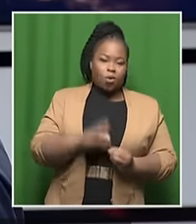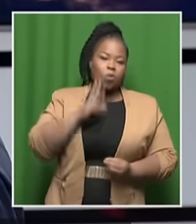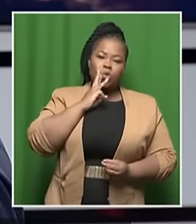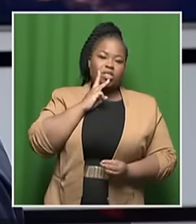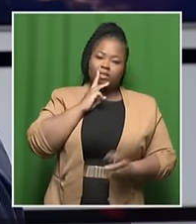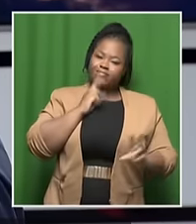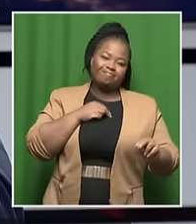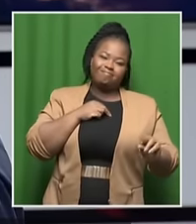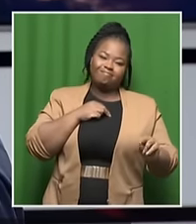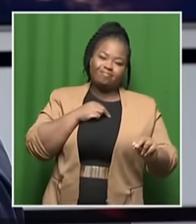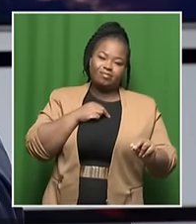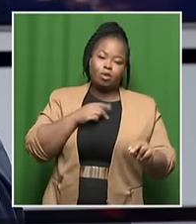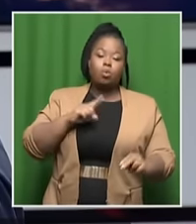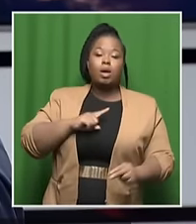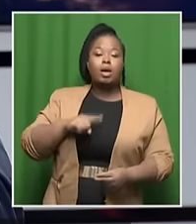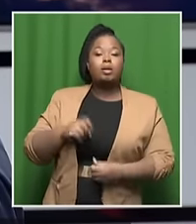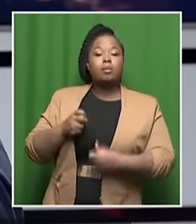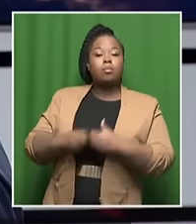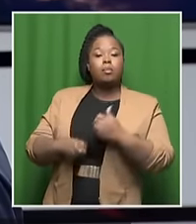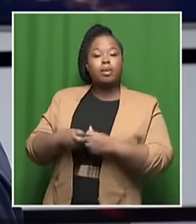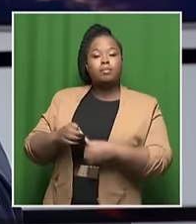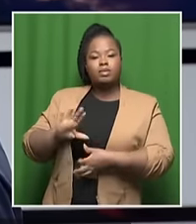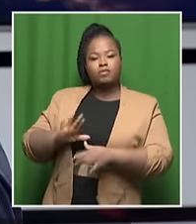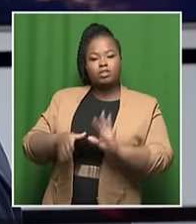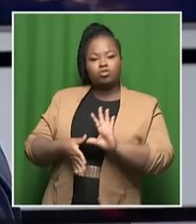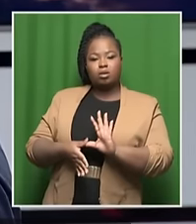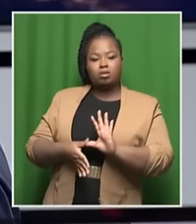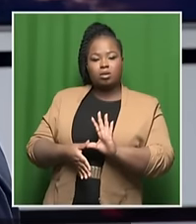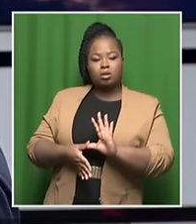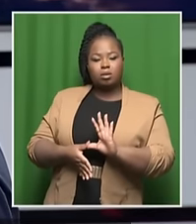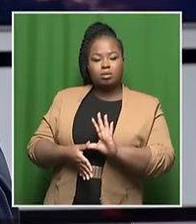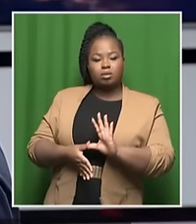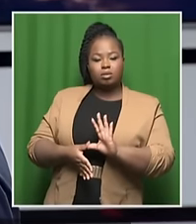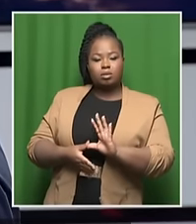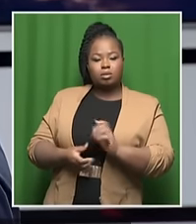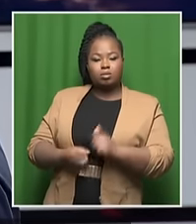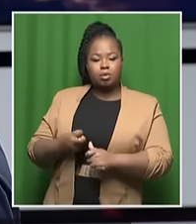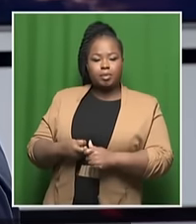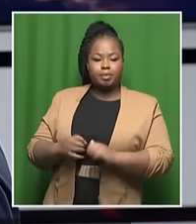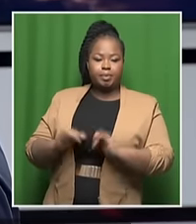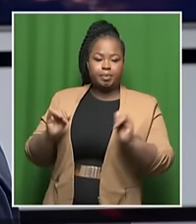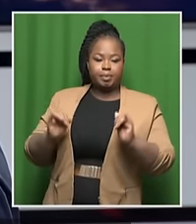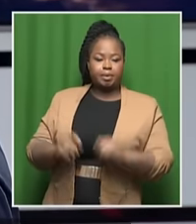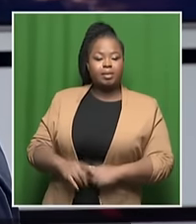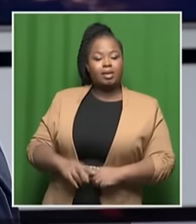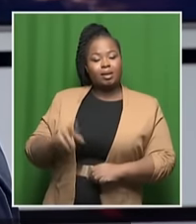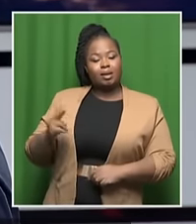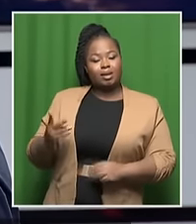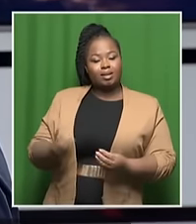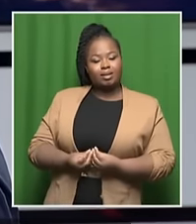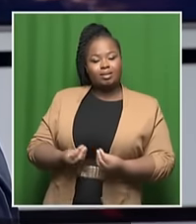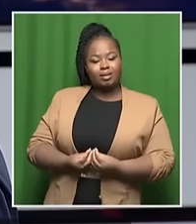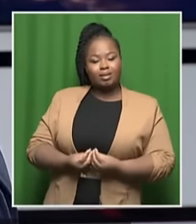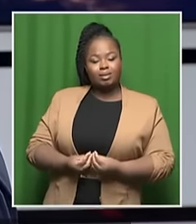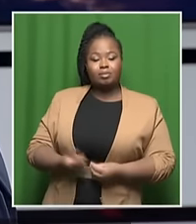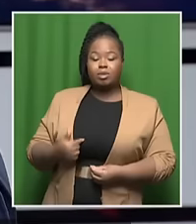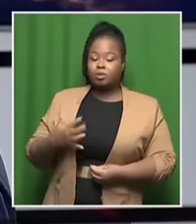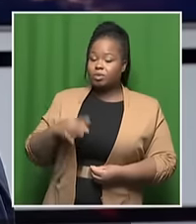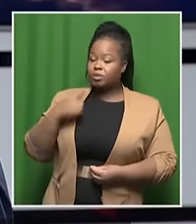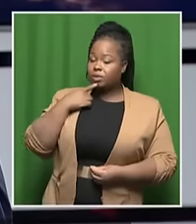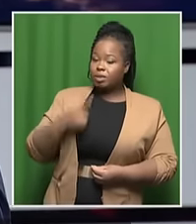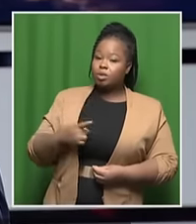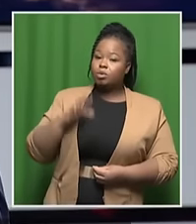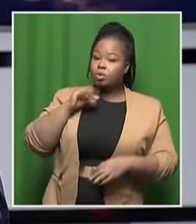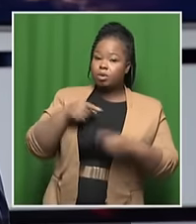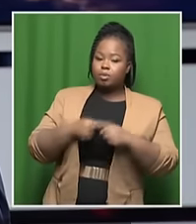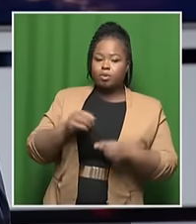The issue relates to the infrastructure in delivering the water. But I just want to highlight a few more things. Whenever we talk about water, we